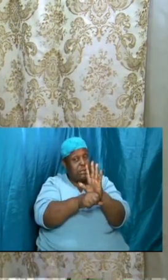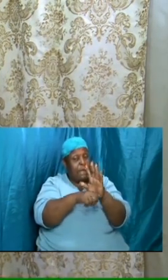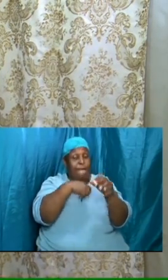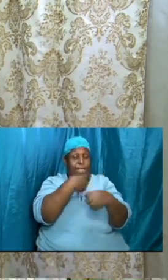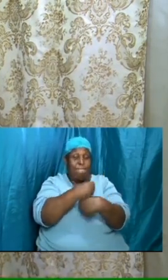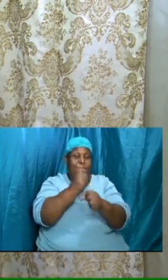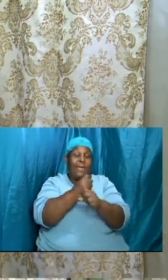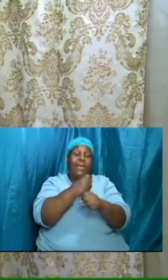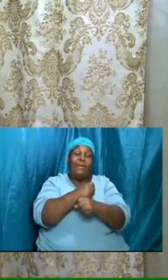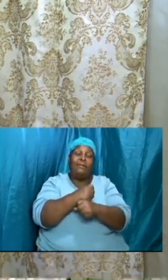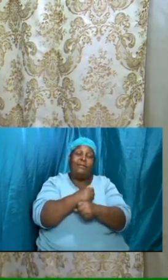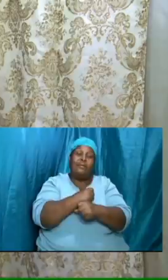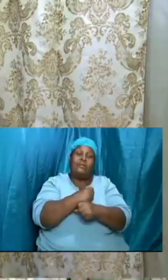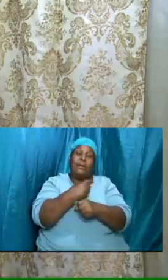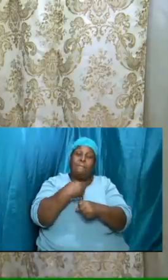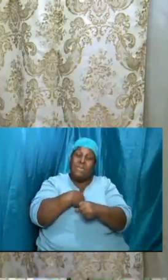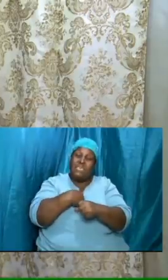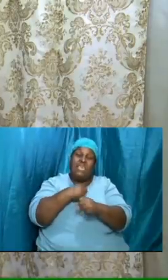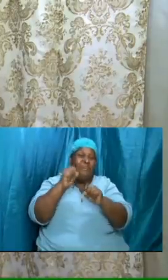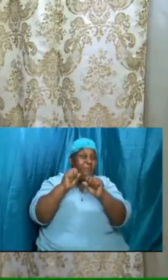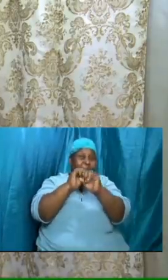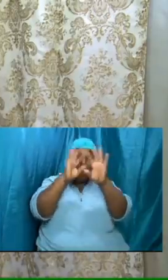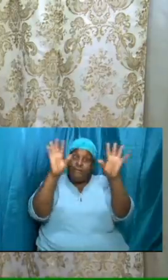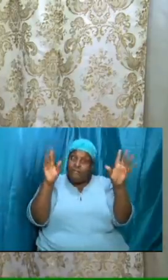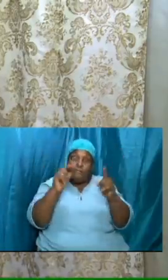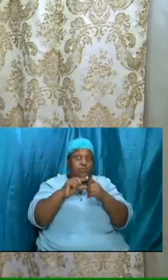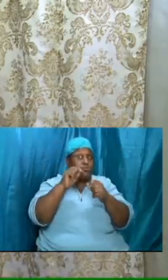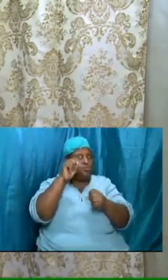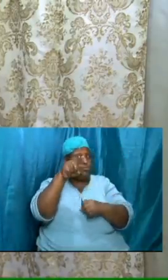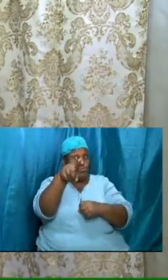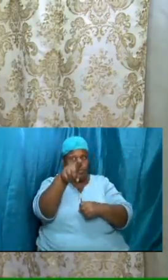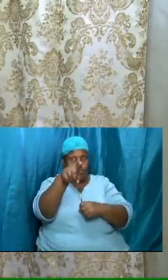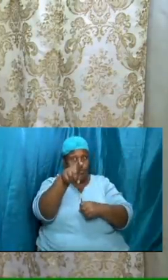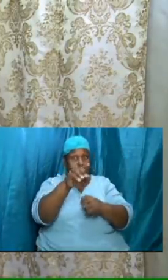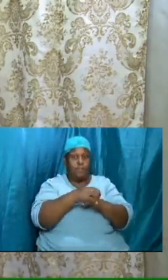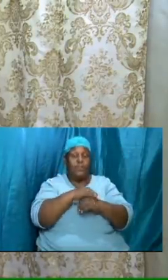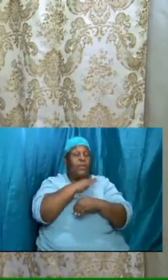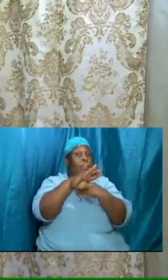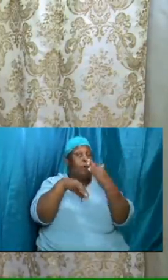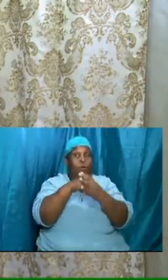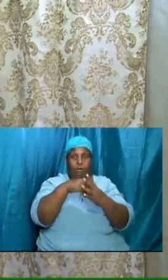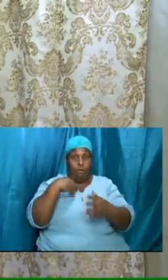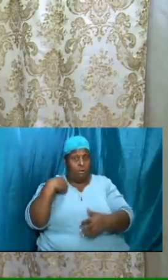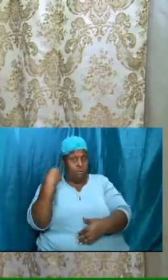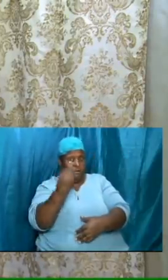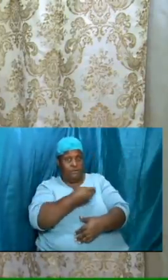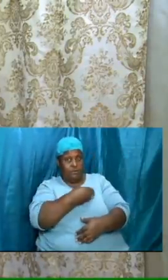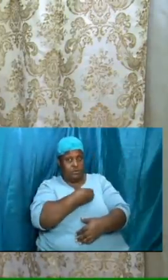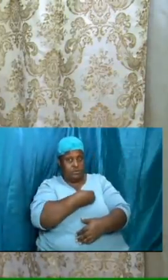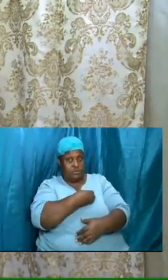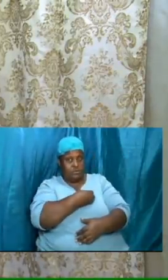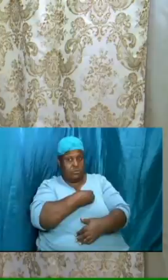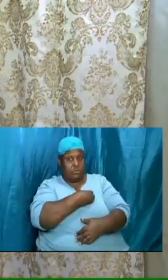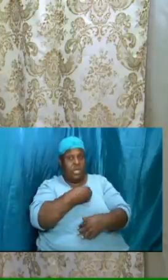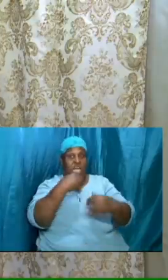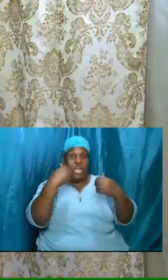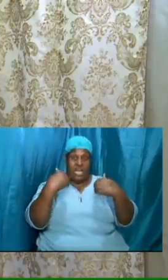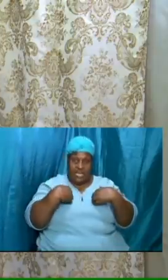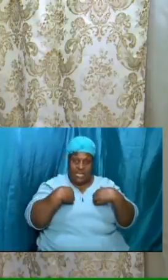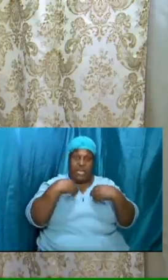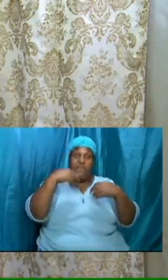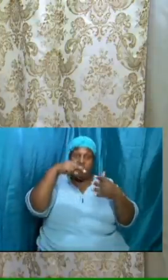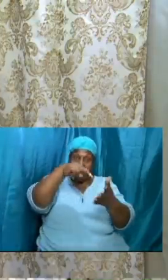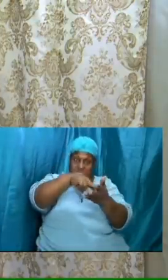abundantly clear to you that all of us are going to have to stand before him